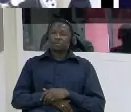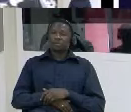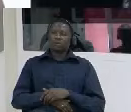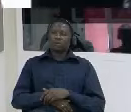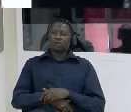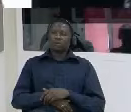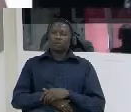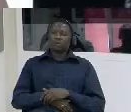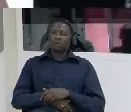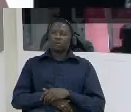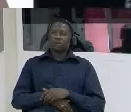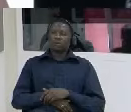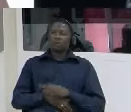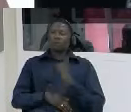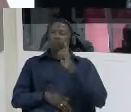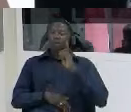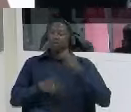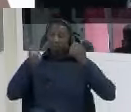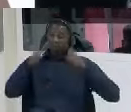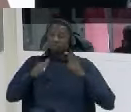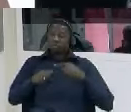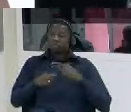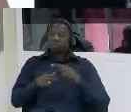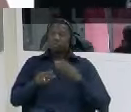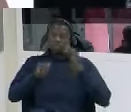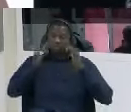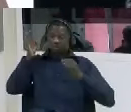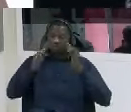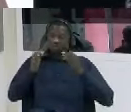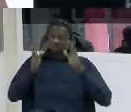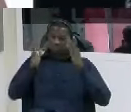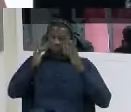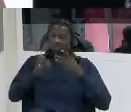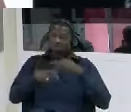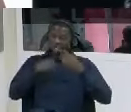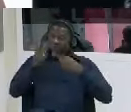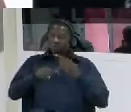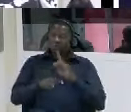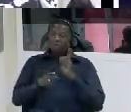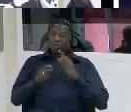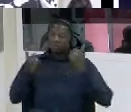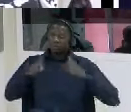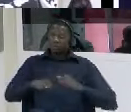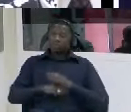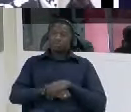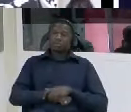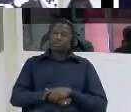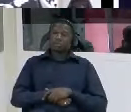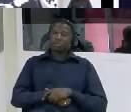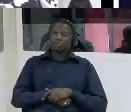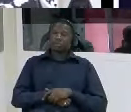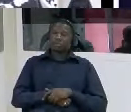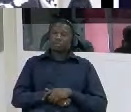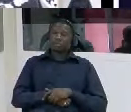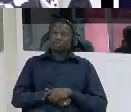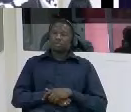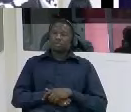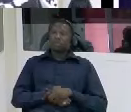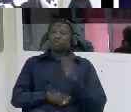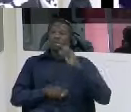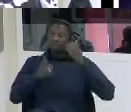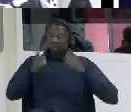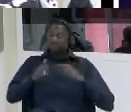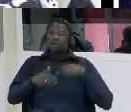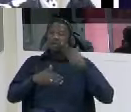what happened to the case eventually yes what happened to the case after the end of the trial